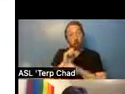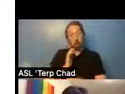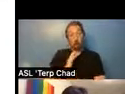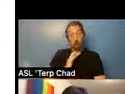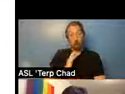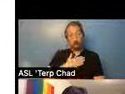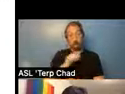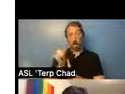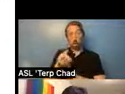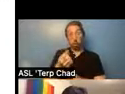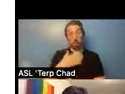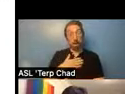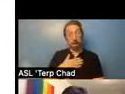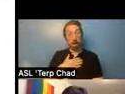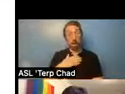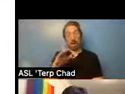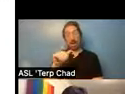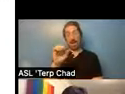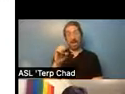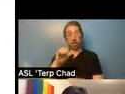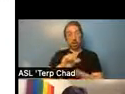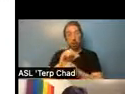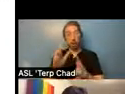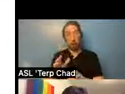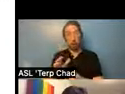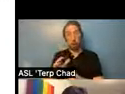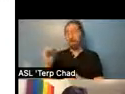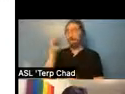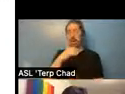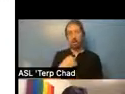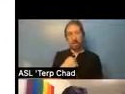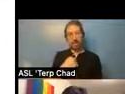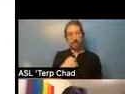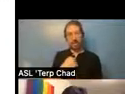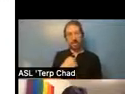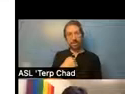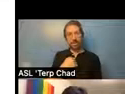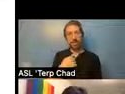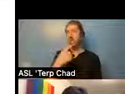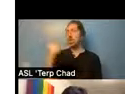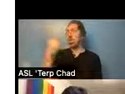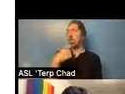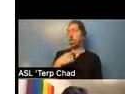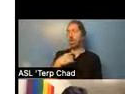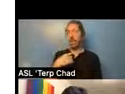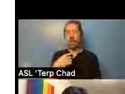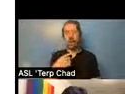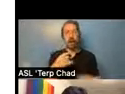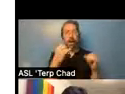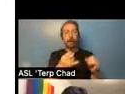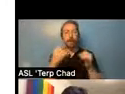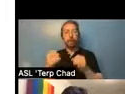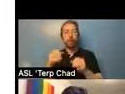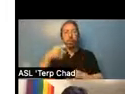caseworker said my, uh, uh, the program for individual, um, apartments had ended. And, uh,